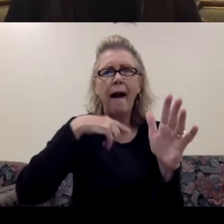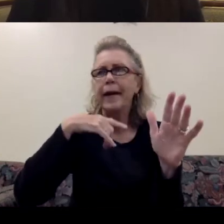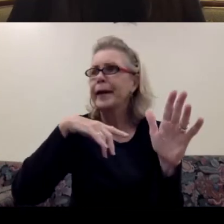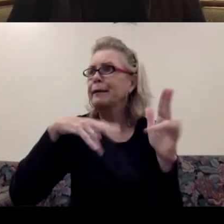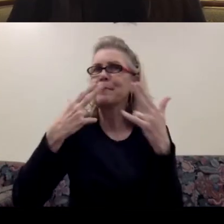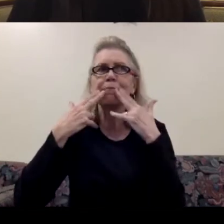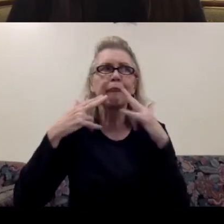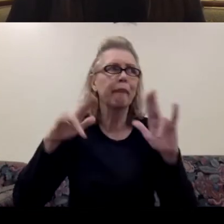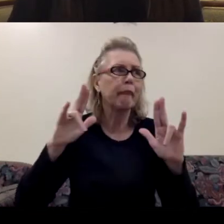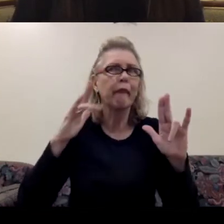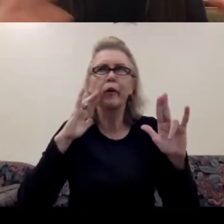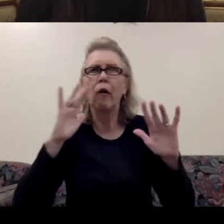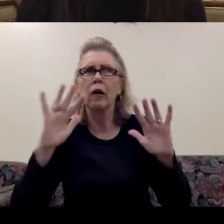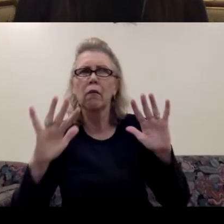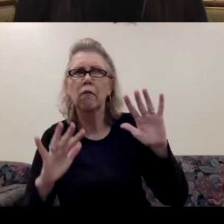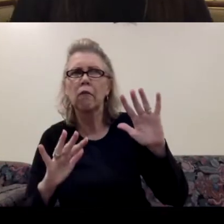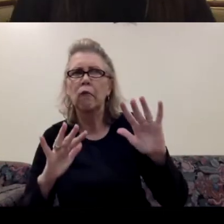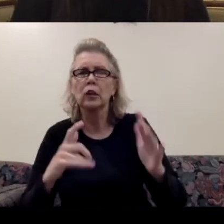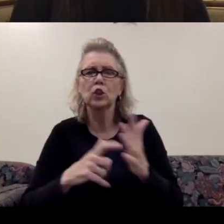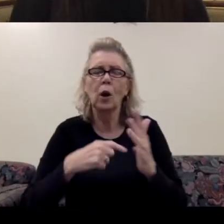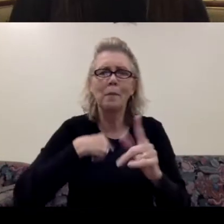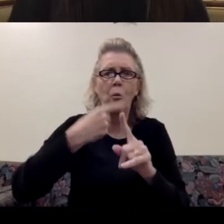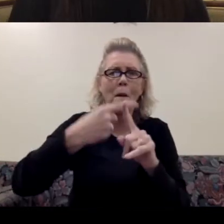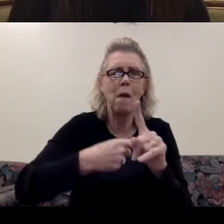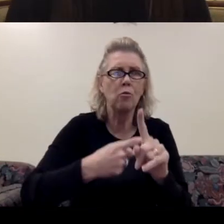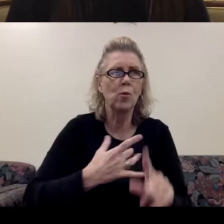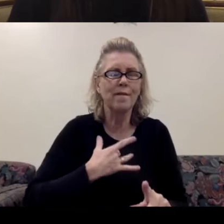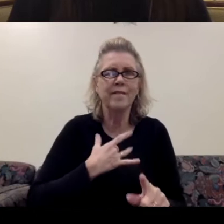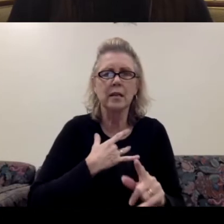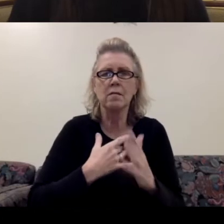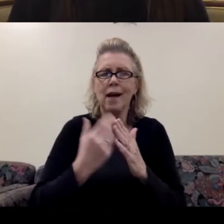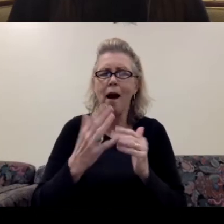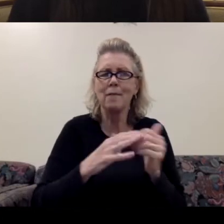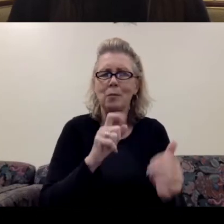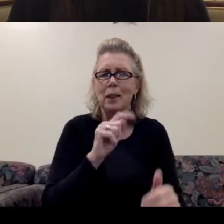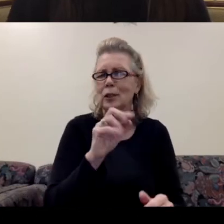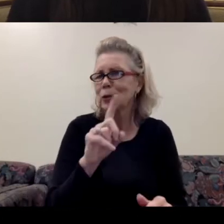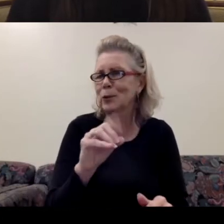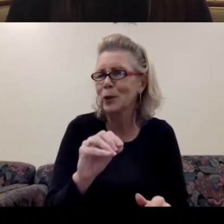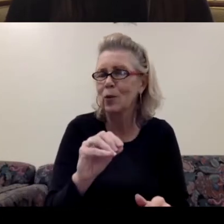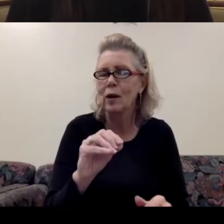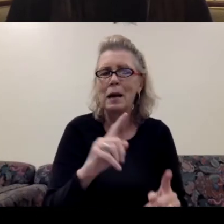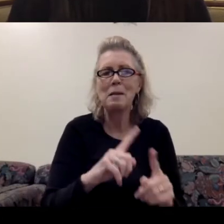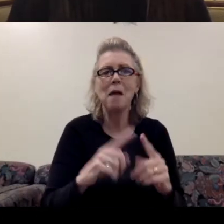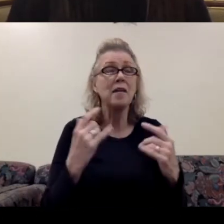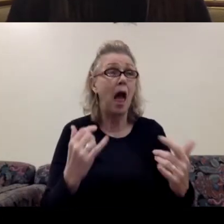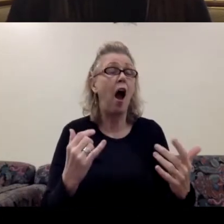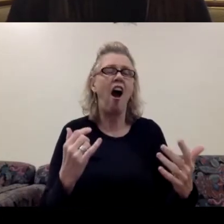to feel really comfortable in the studio. And it's just based in, I don't know,